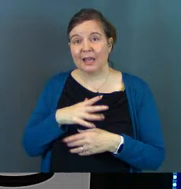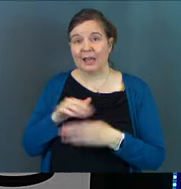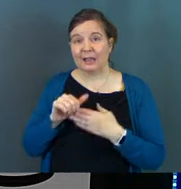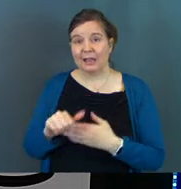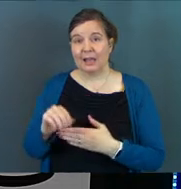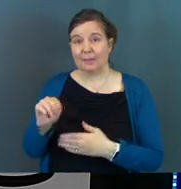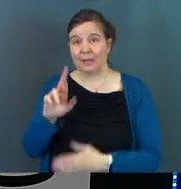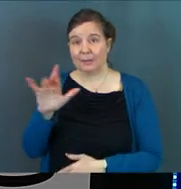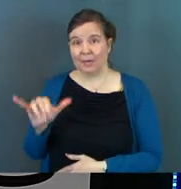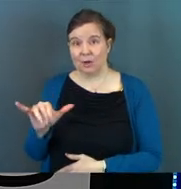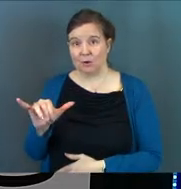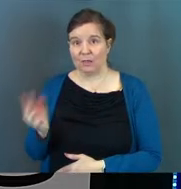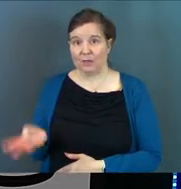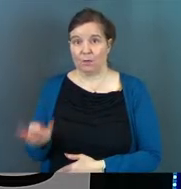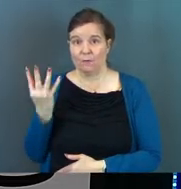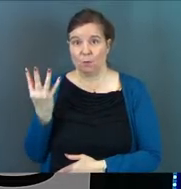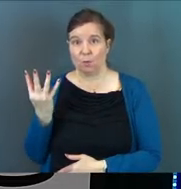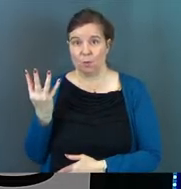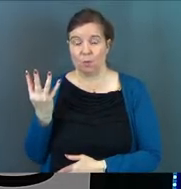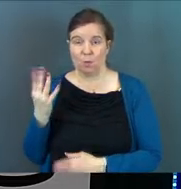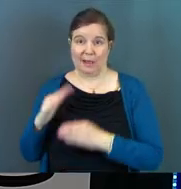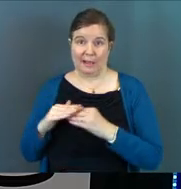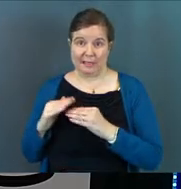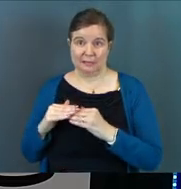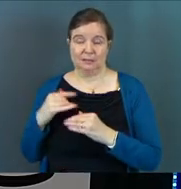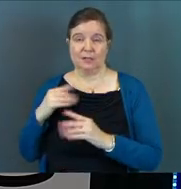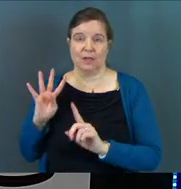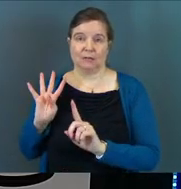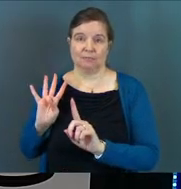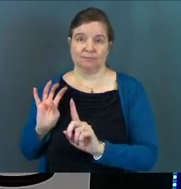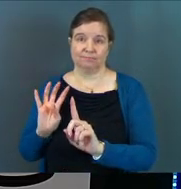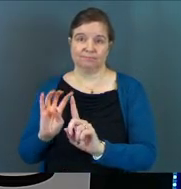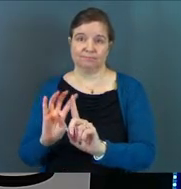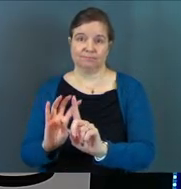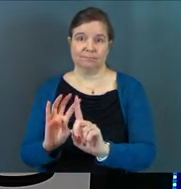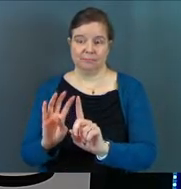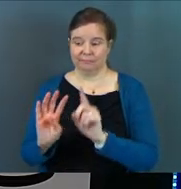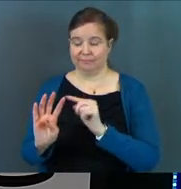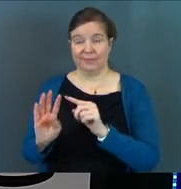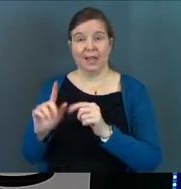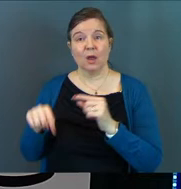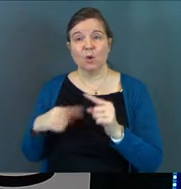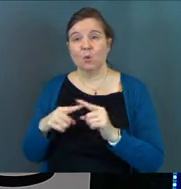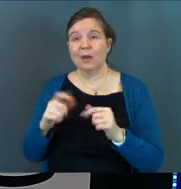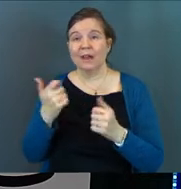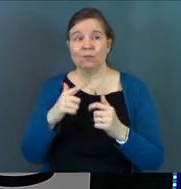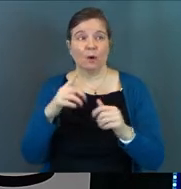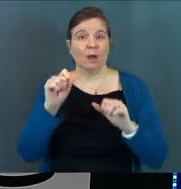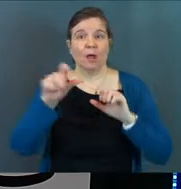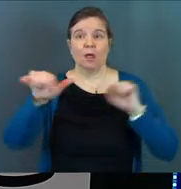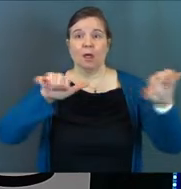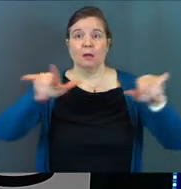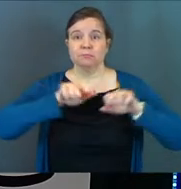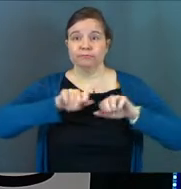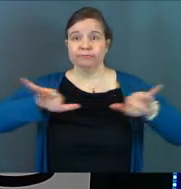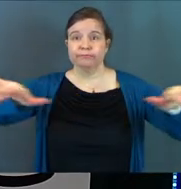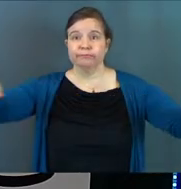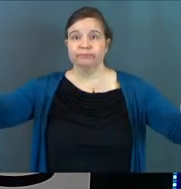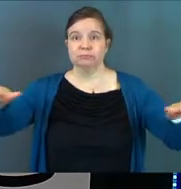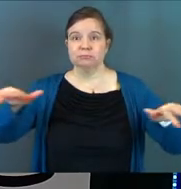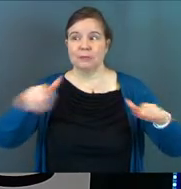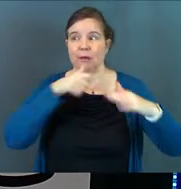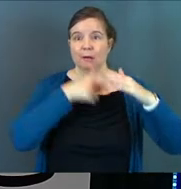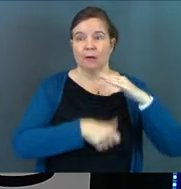led by Mary Magdalene and there was four of them at least that followed Jesus every step of the way. And even when everybody else abandoned Jesus,